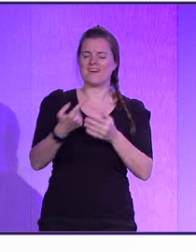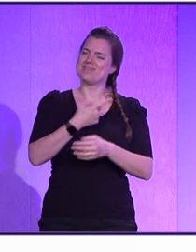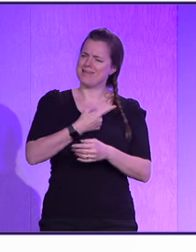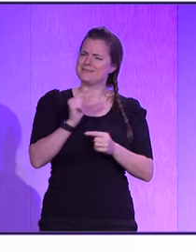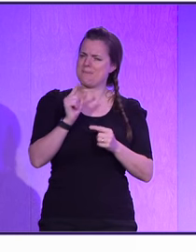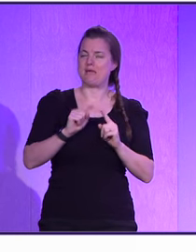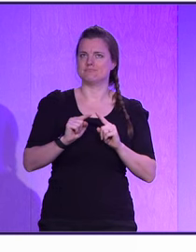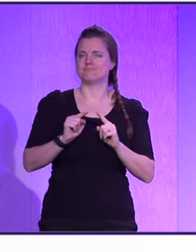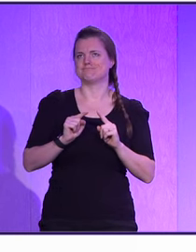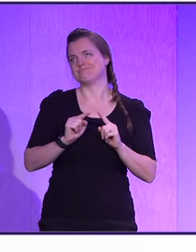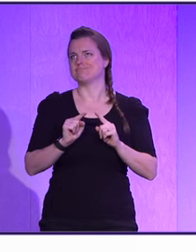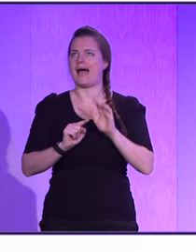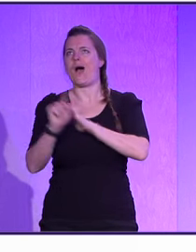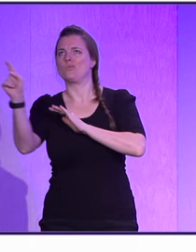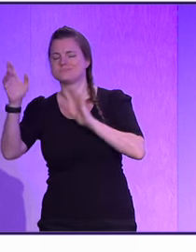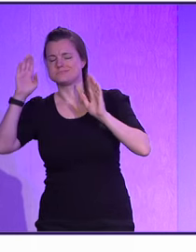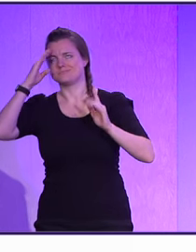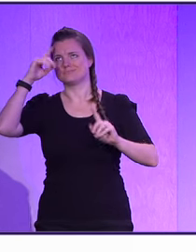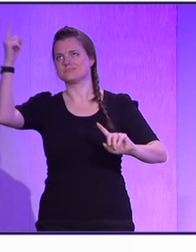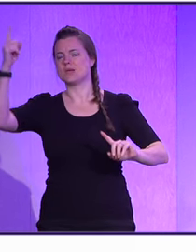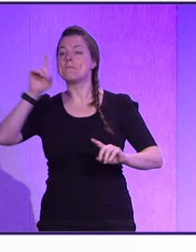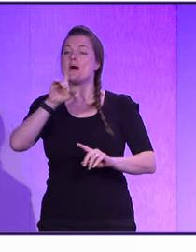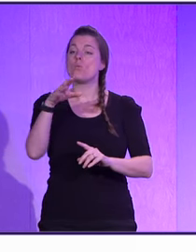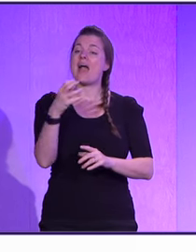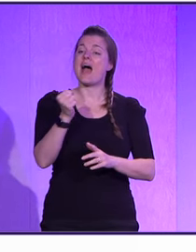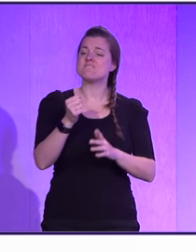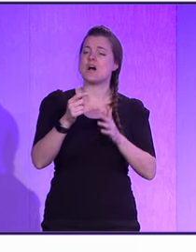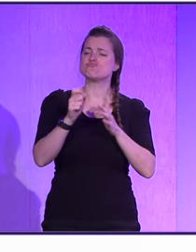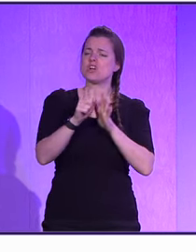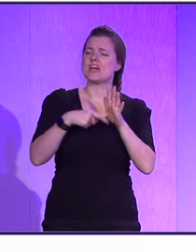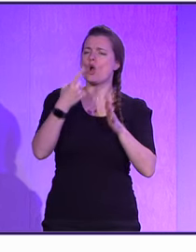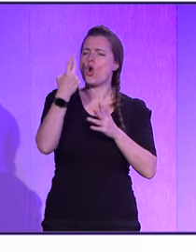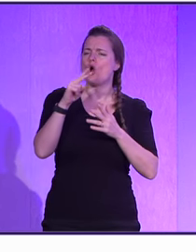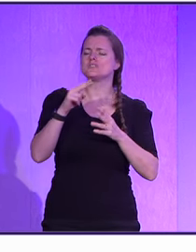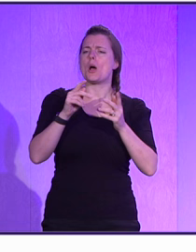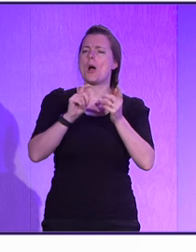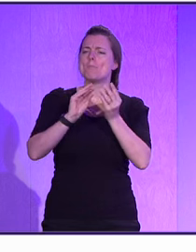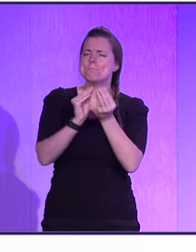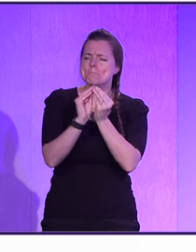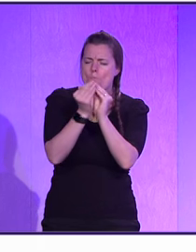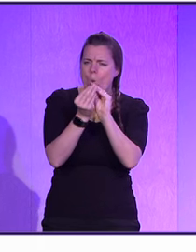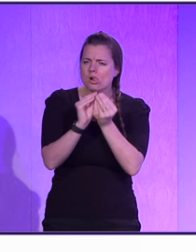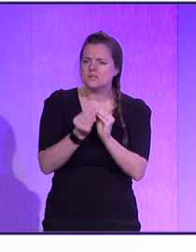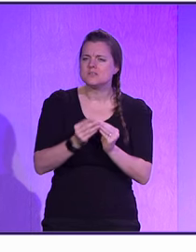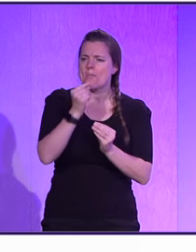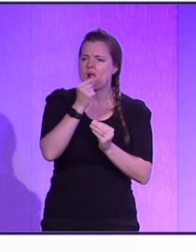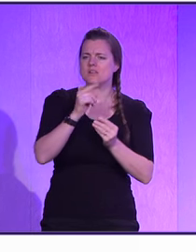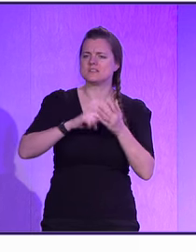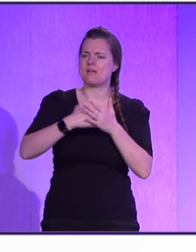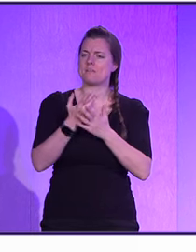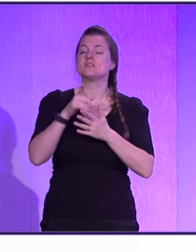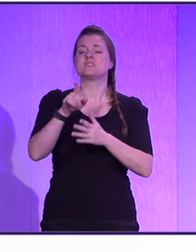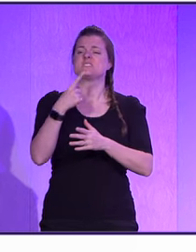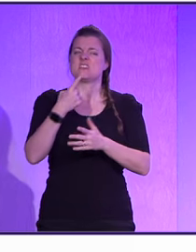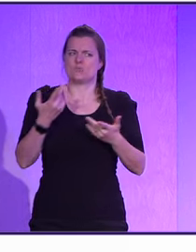This is a little bit more out there, but there is a project called the moldable development, which says, well, why are we